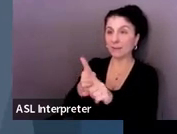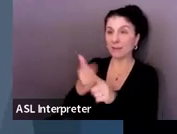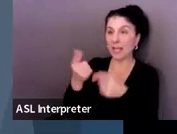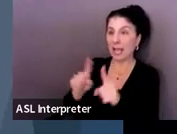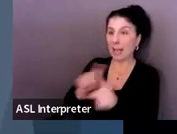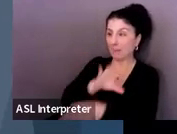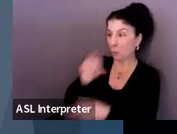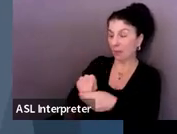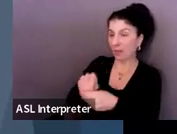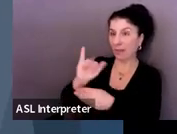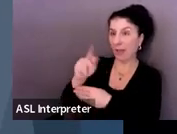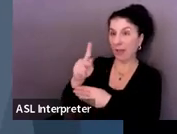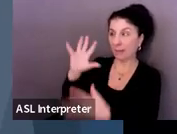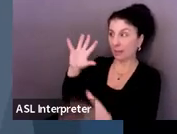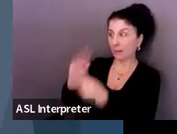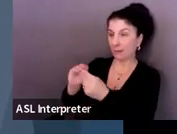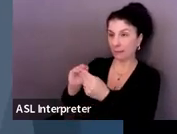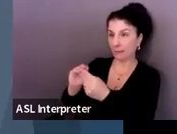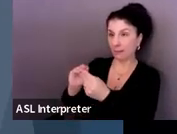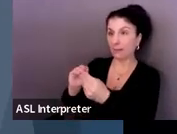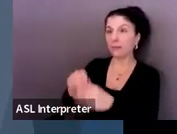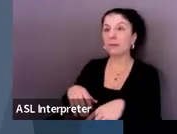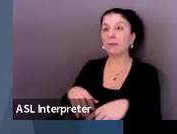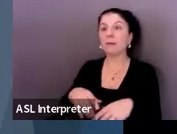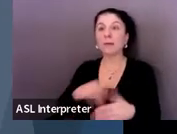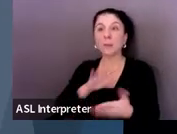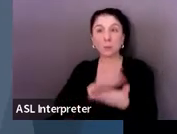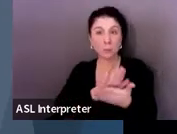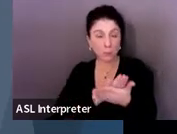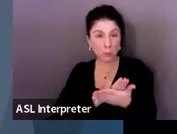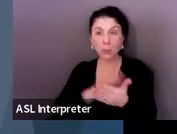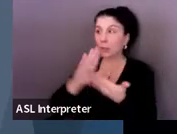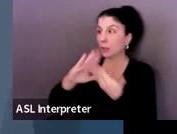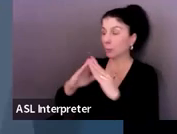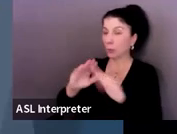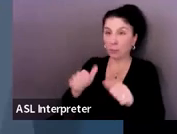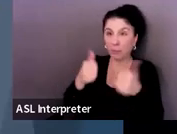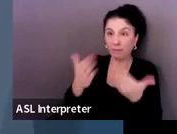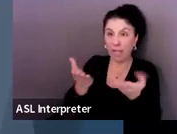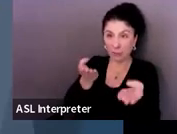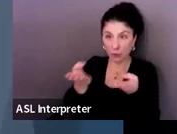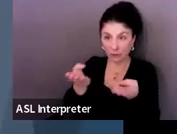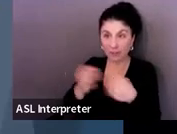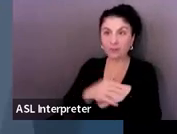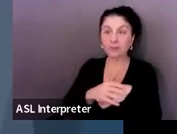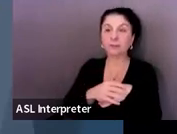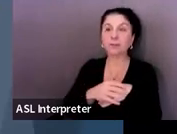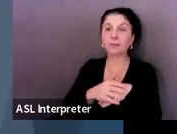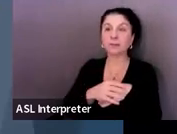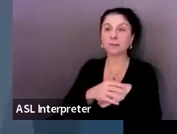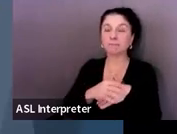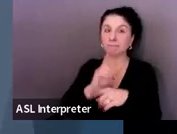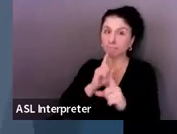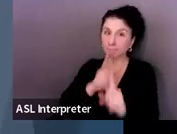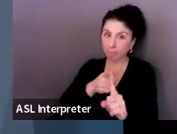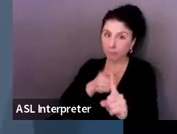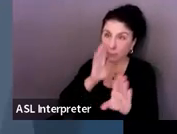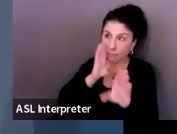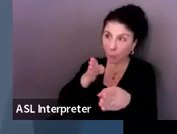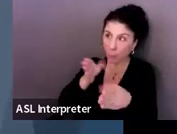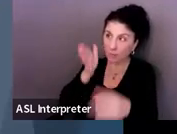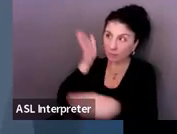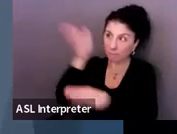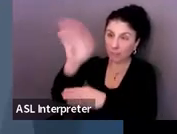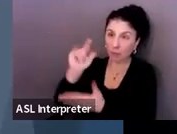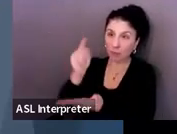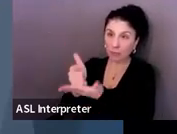of the IEP. They're provided by the adults in the school or community. They're intended to help the student focus on what they want to do,